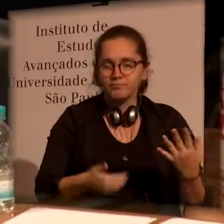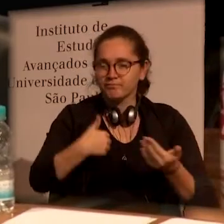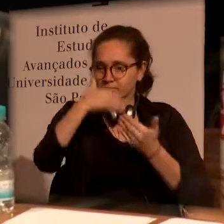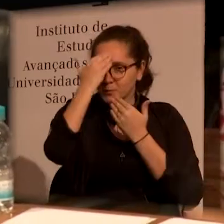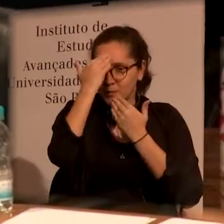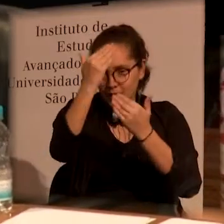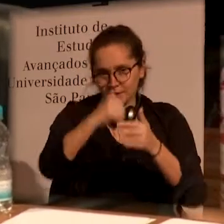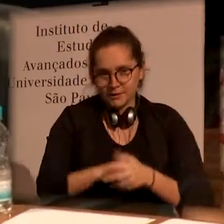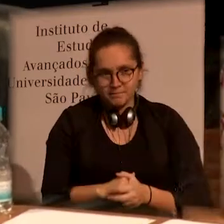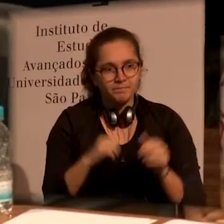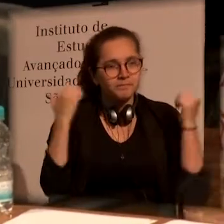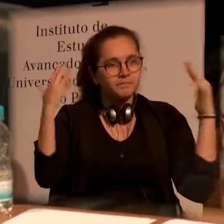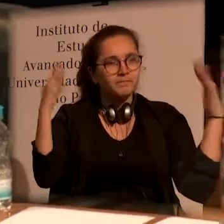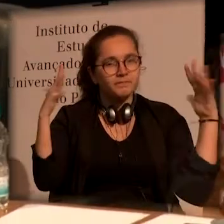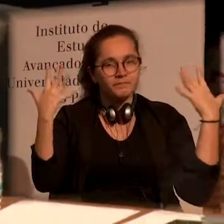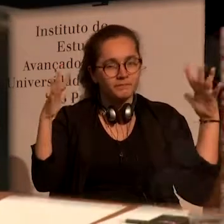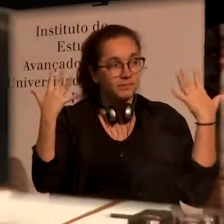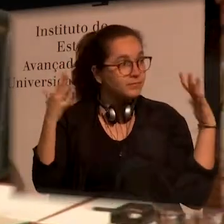I thank you.